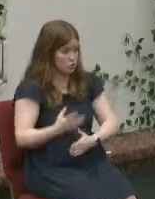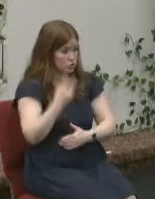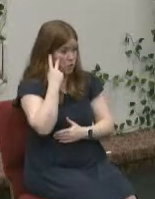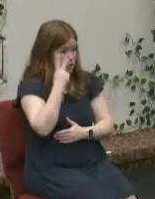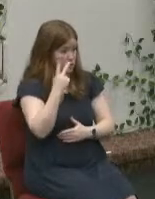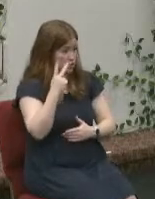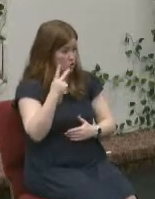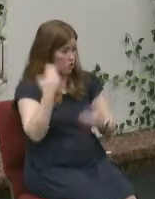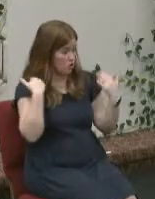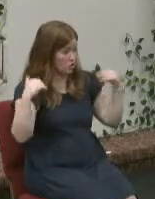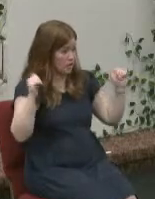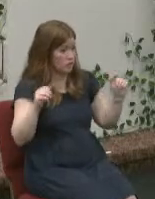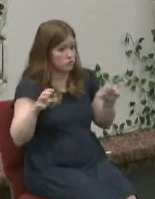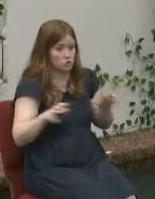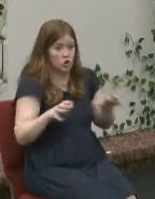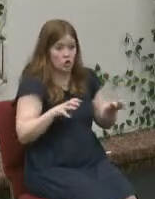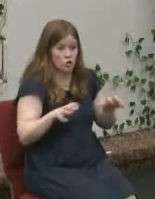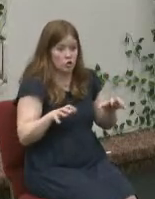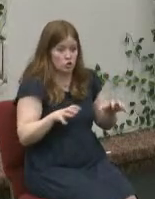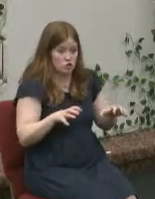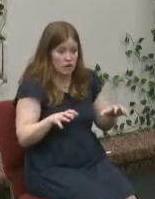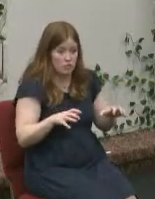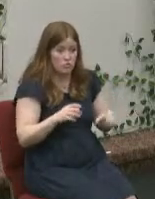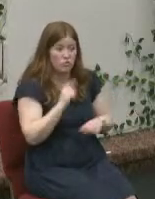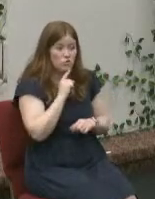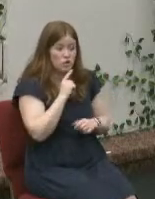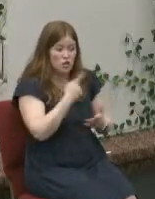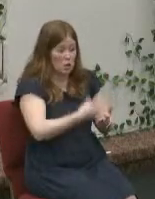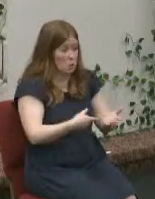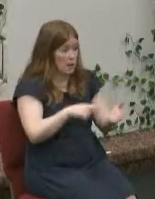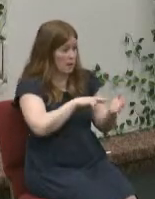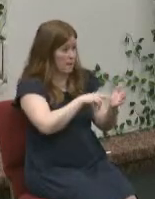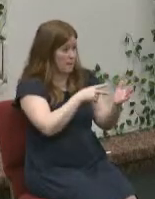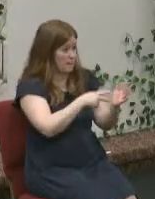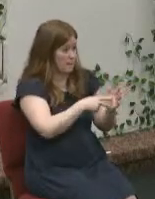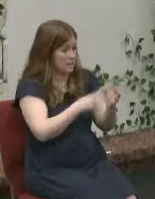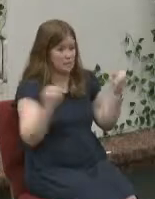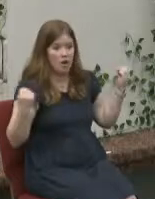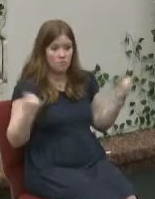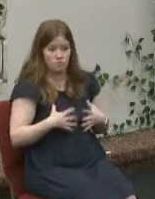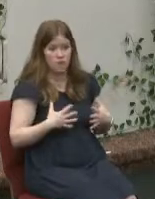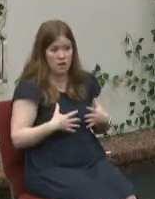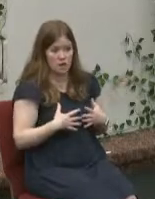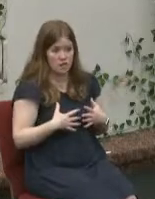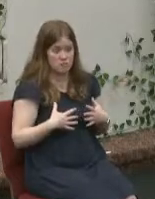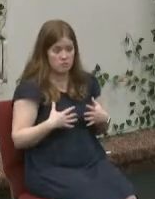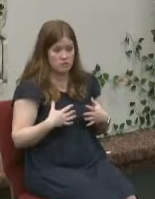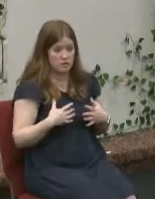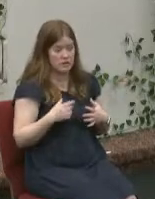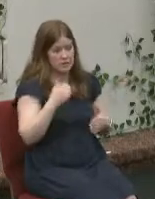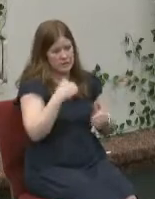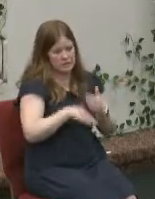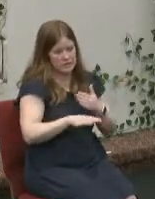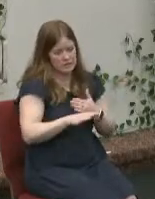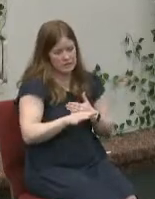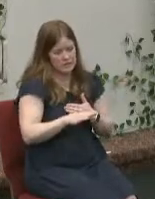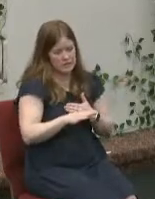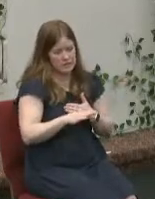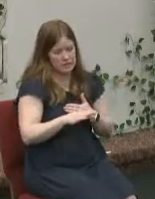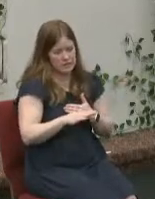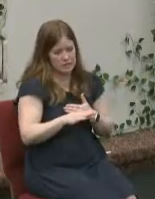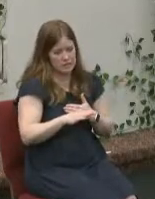trembled in english it means to be afraid and greek it means